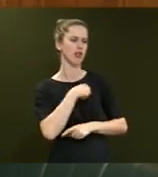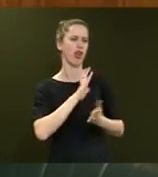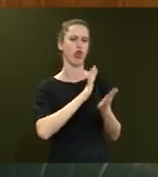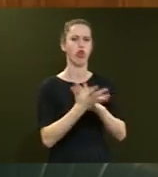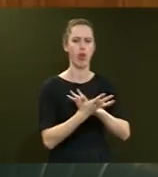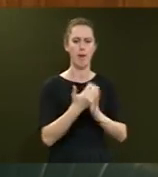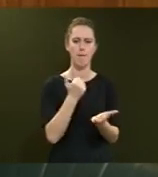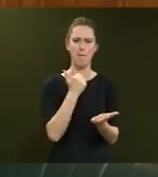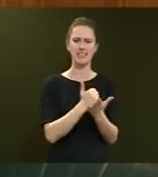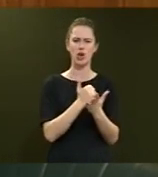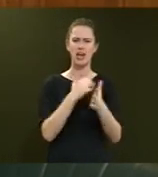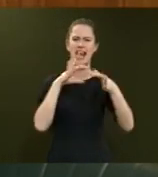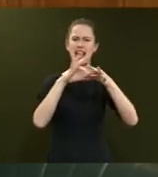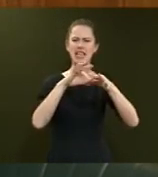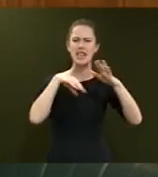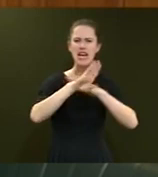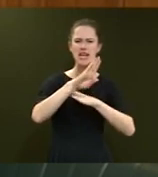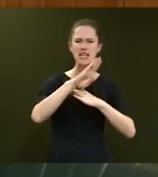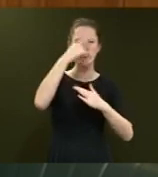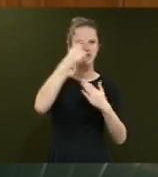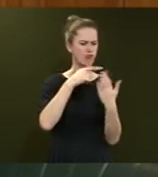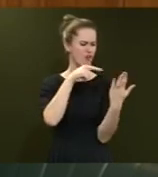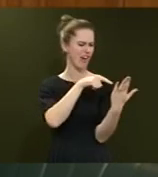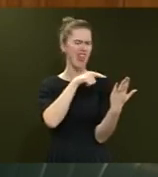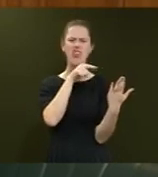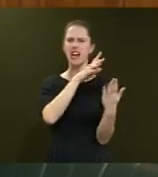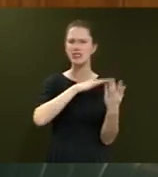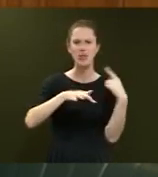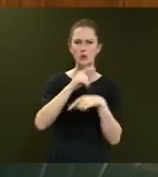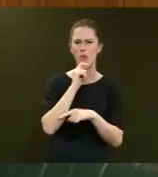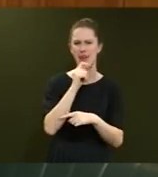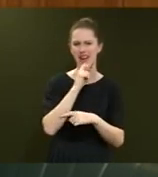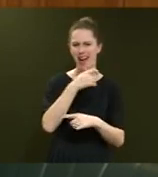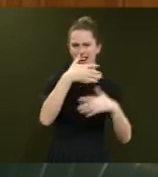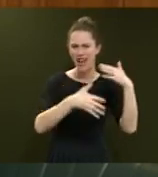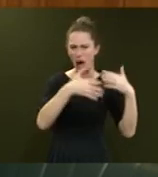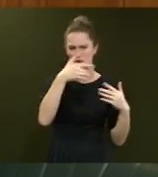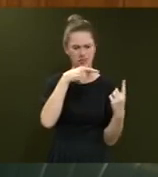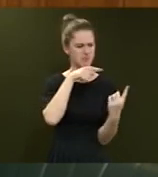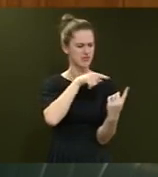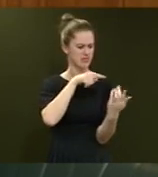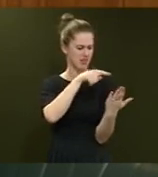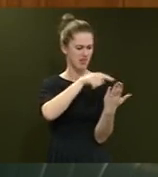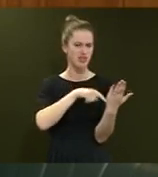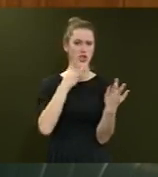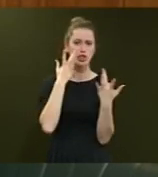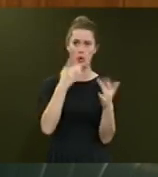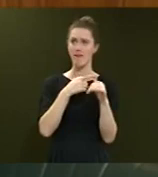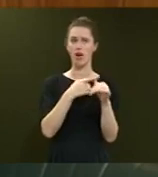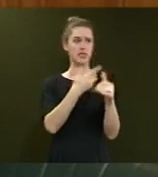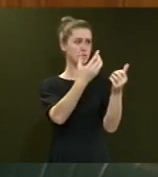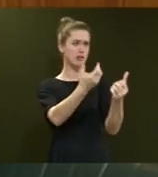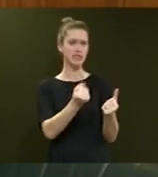on a LinkedIn profile, which is a social media account that has been shown and advice has been